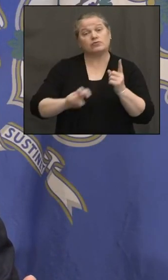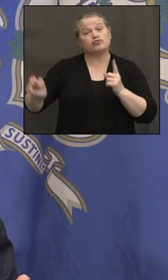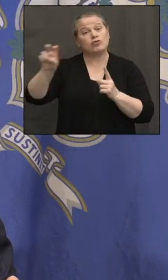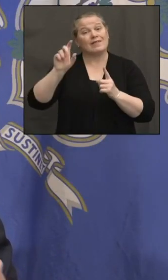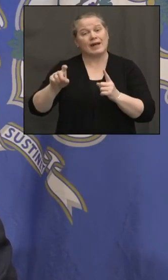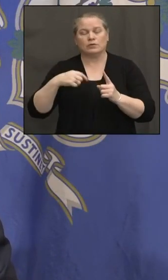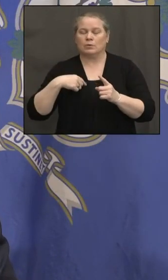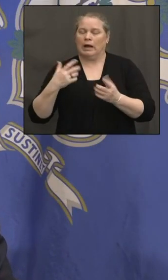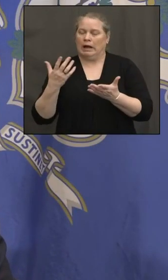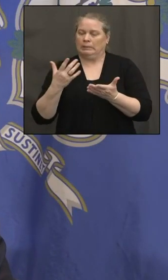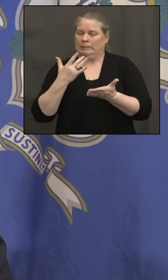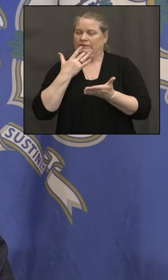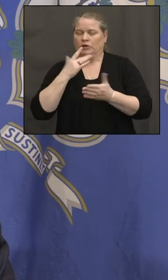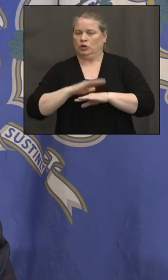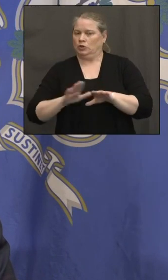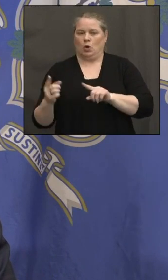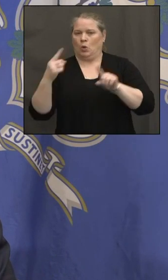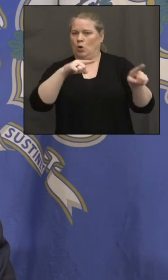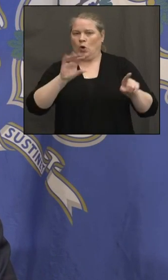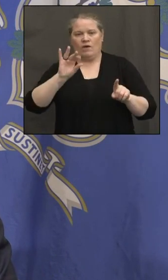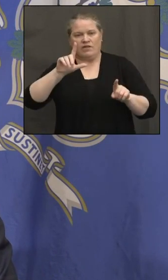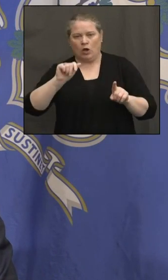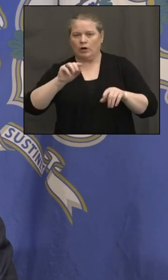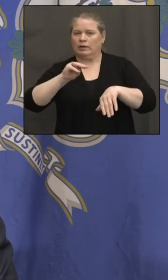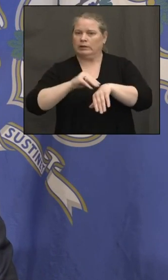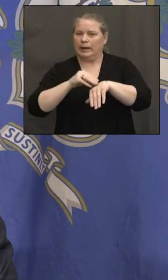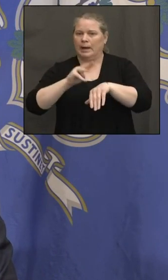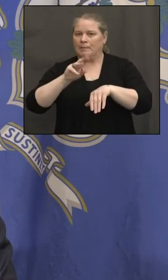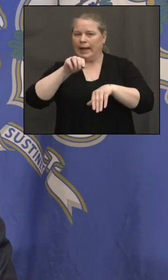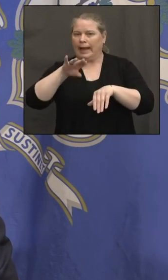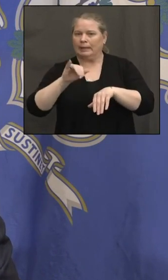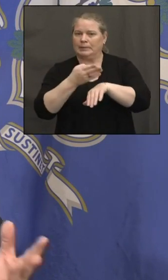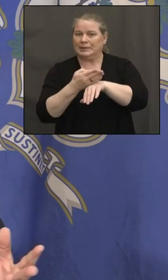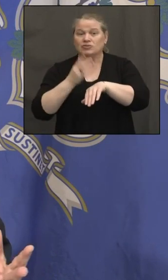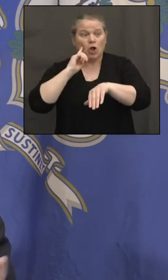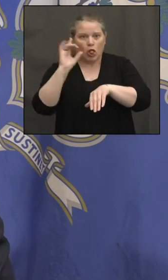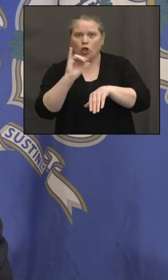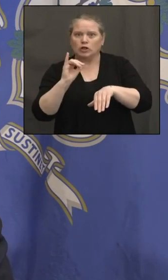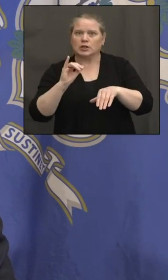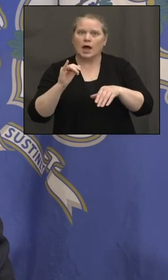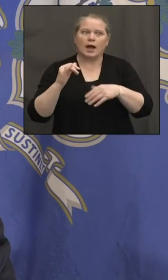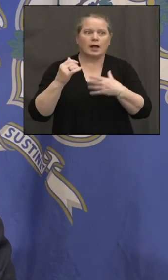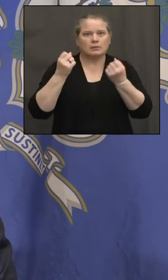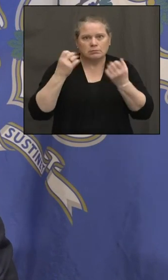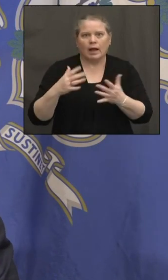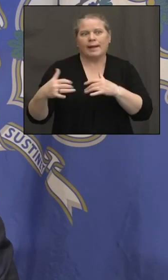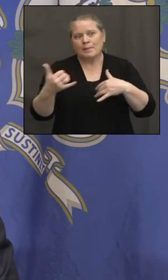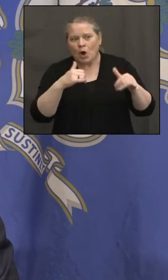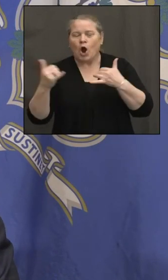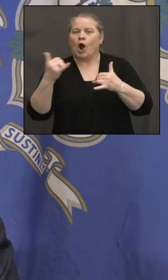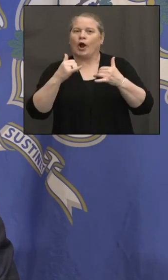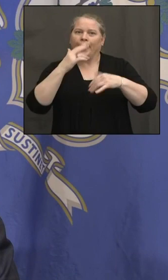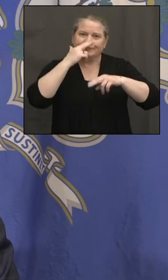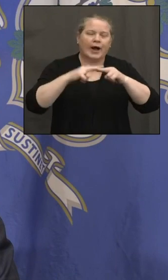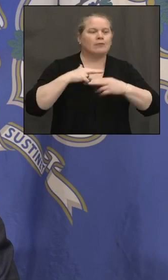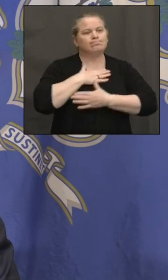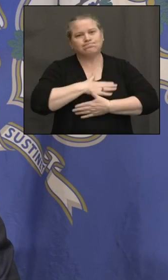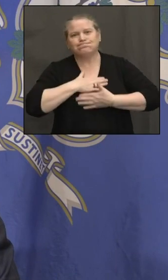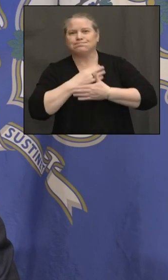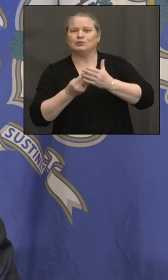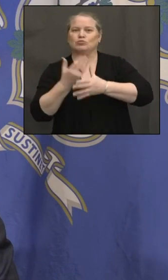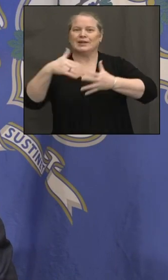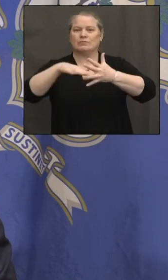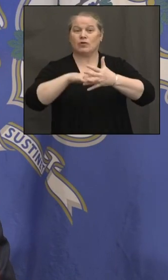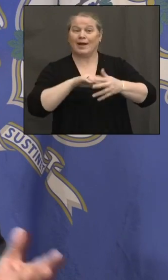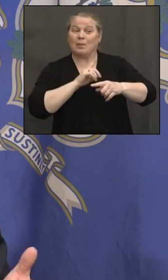down to Miami beach. I know it could be, it looks like it's pretty hopping for spring break. There's also a real risk of a flare up there. Um, we don't